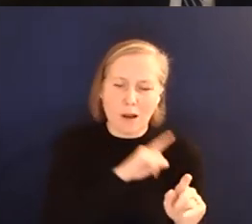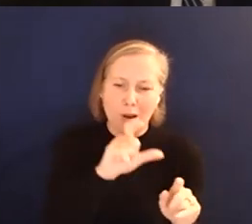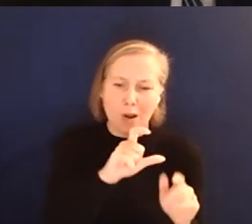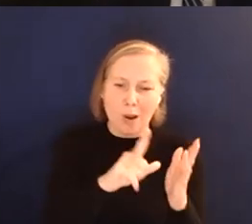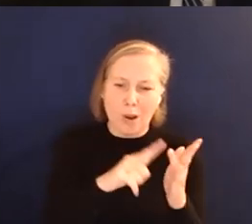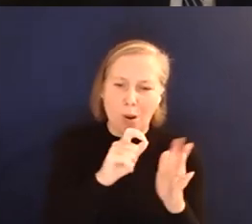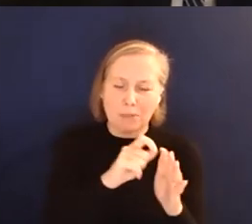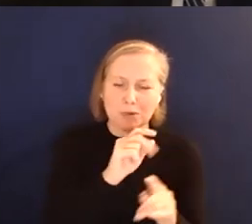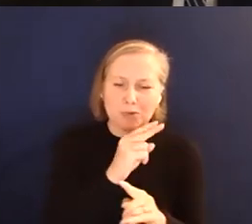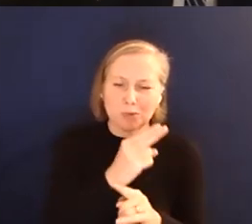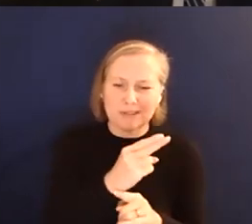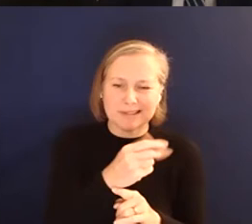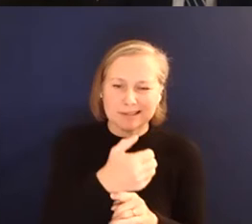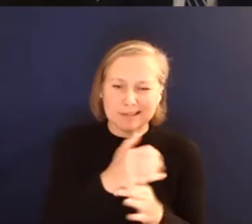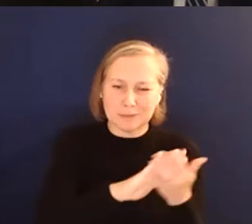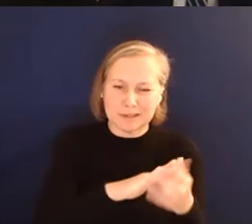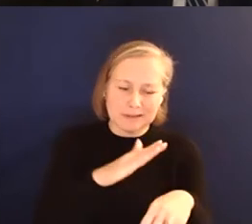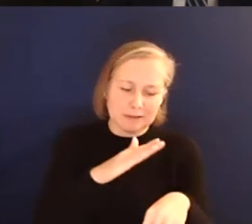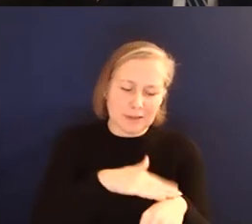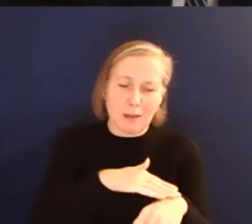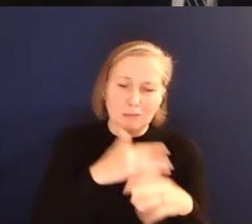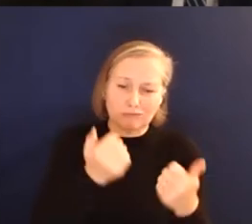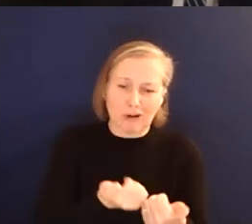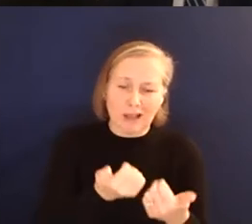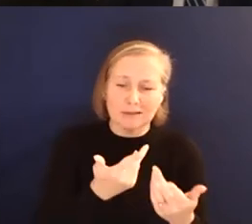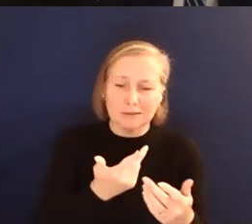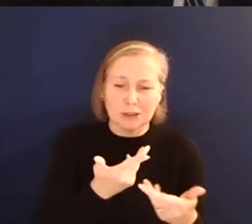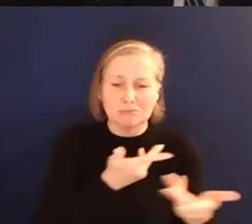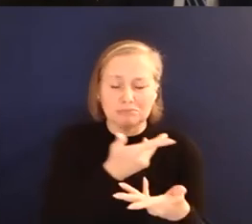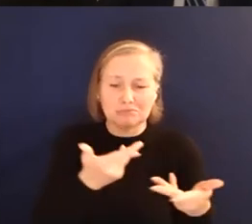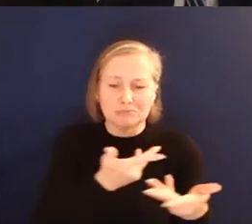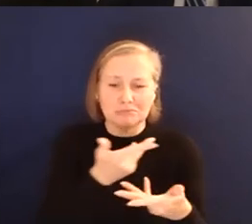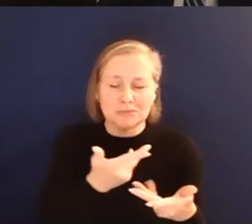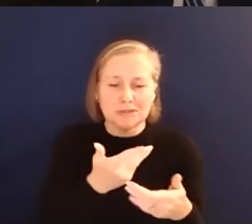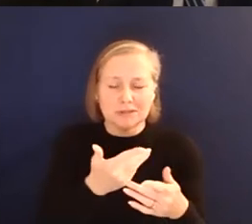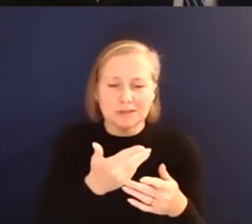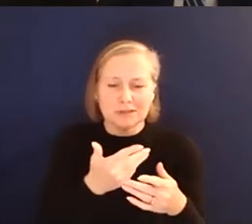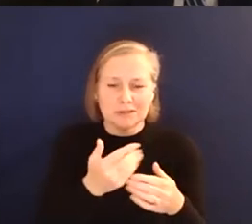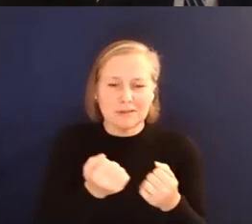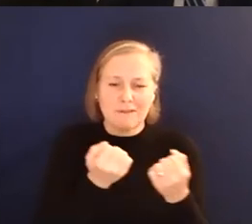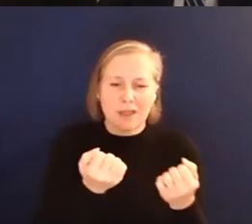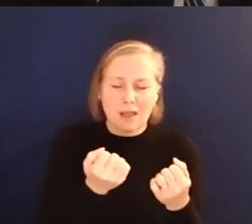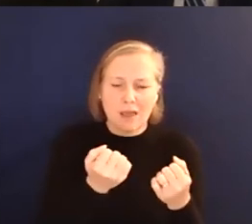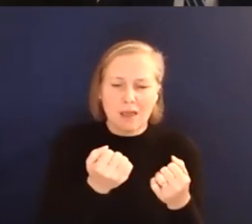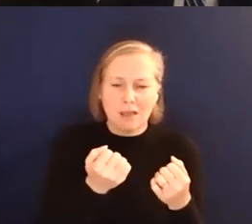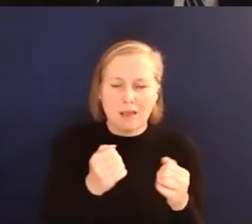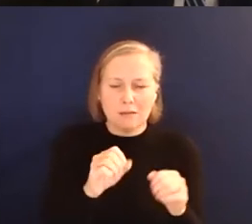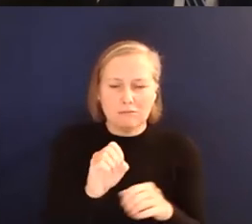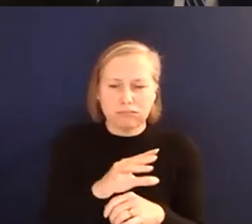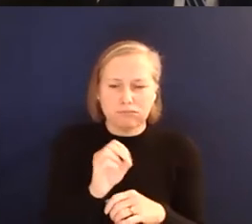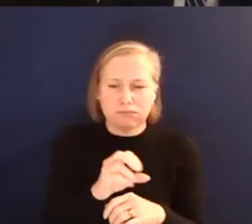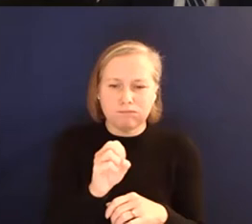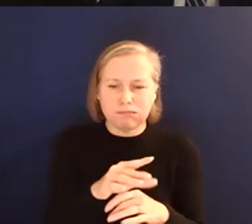And so it's a very timely thing to be talking about. And vehicle emissions are a huge part of the